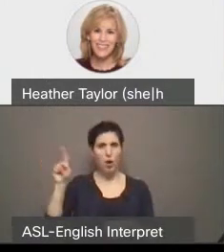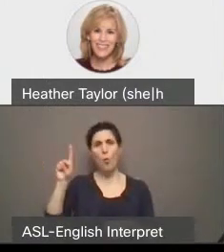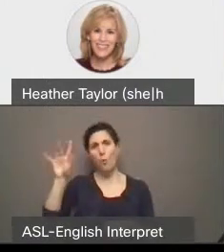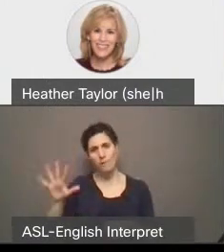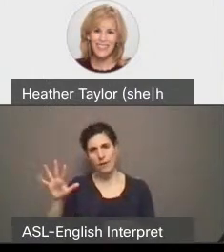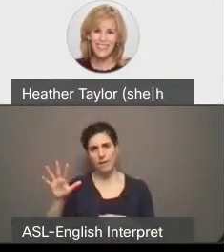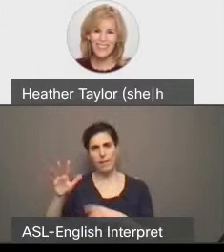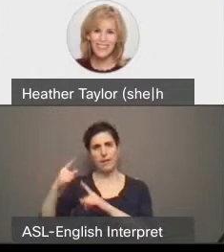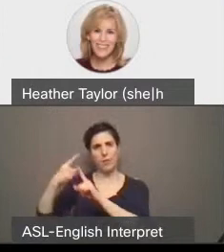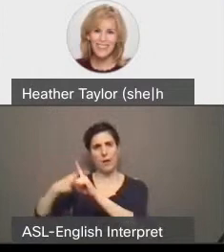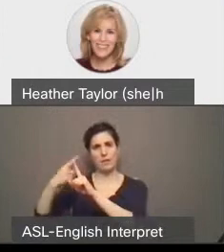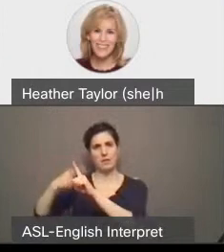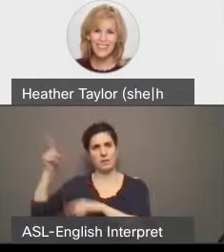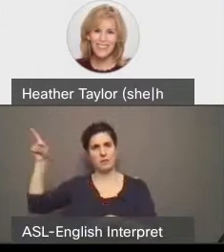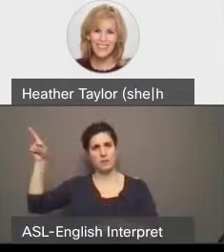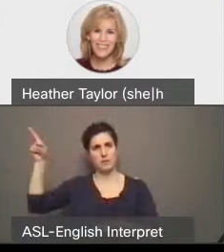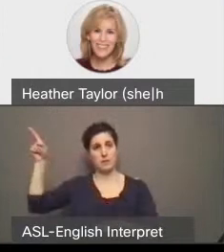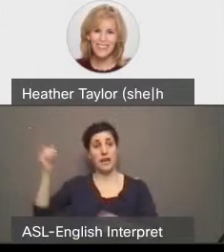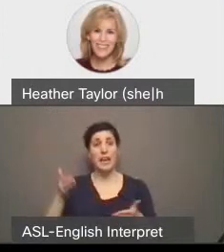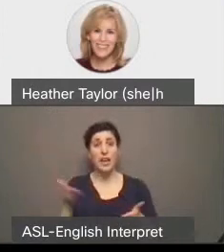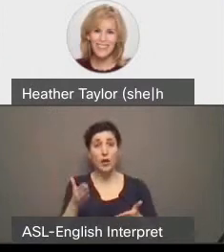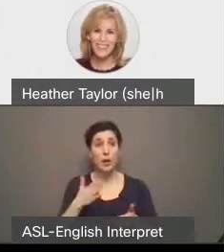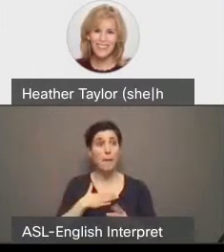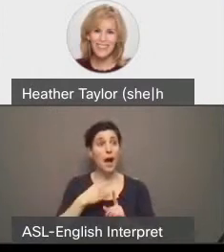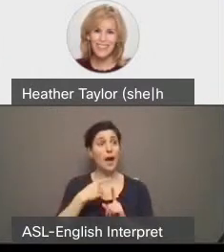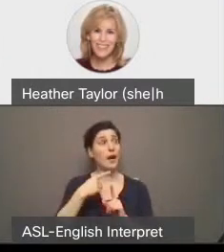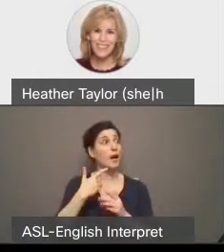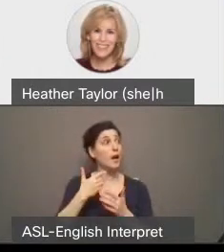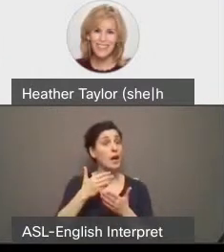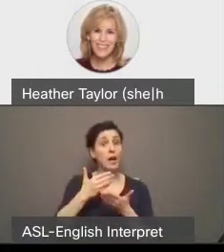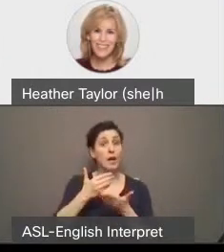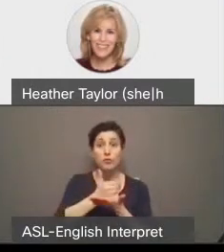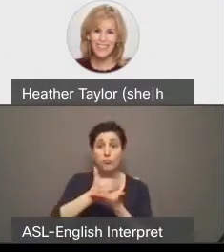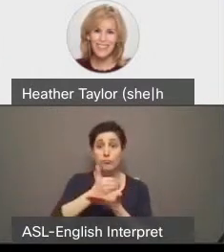paycheck would go to rent. I may need to move out of the city.